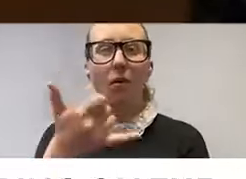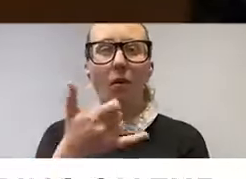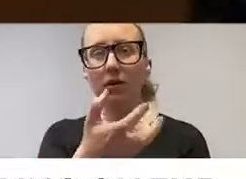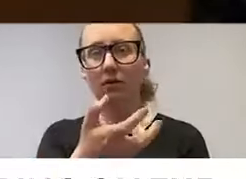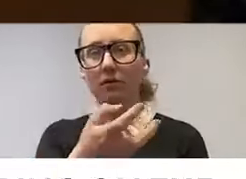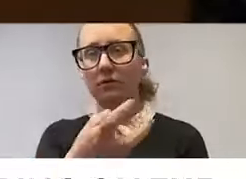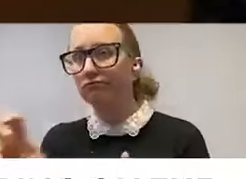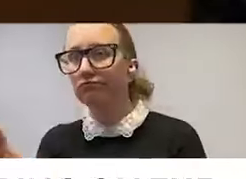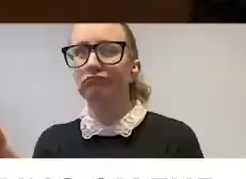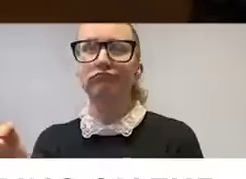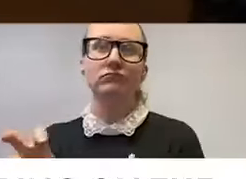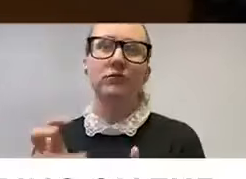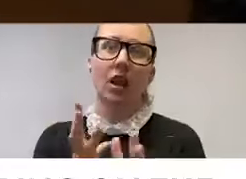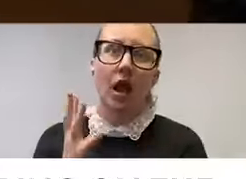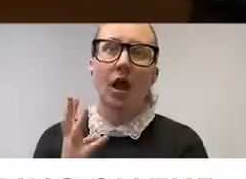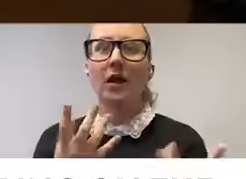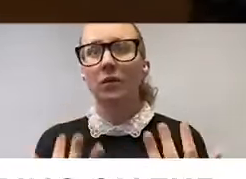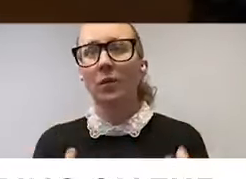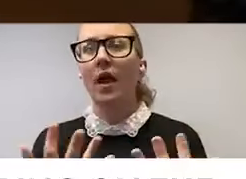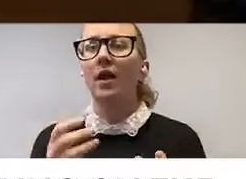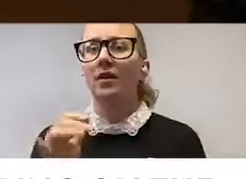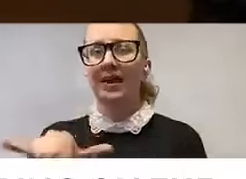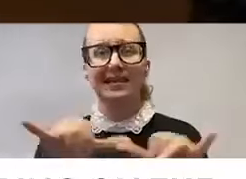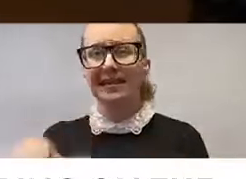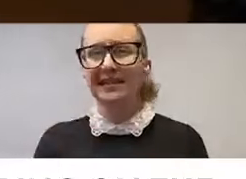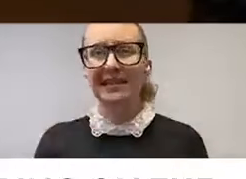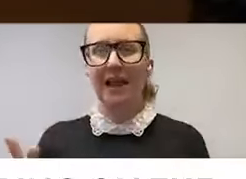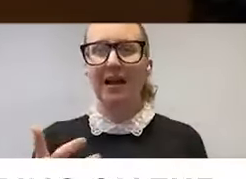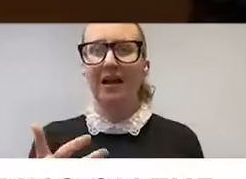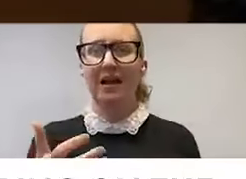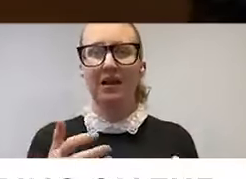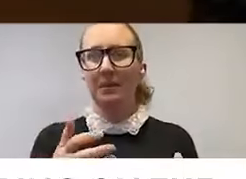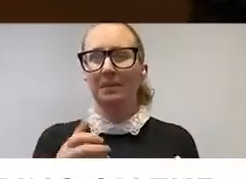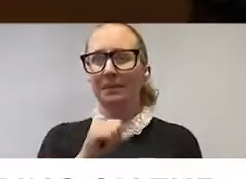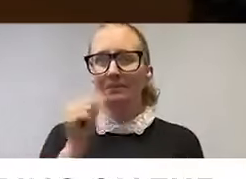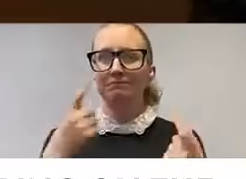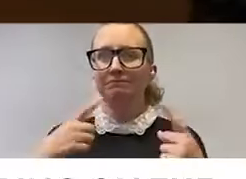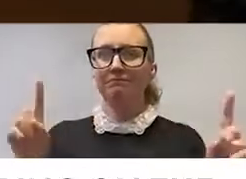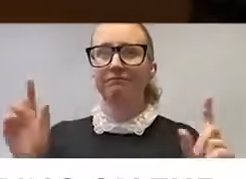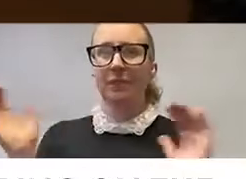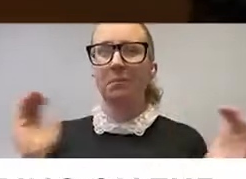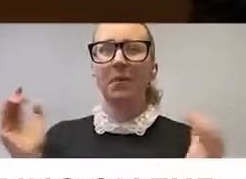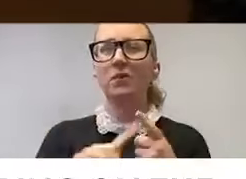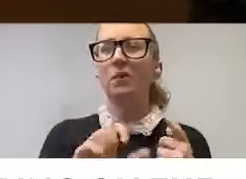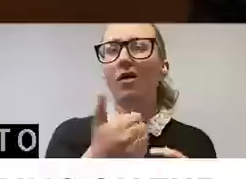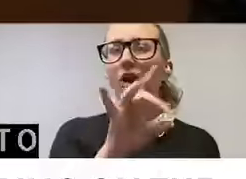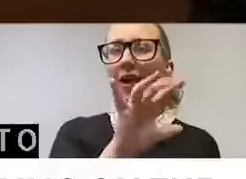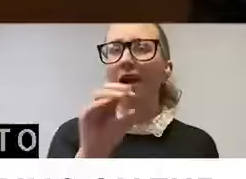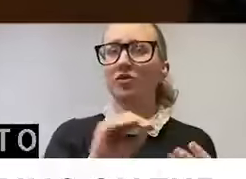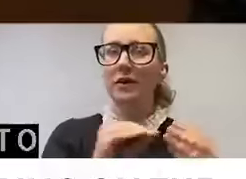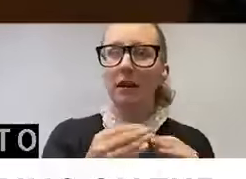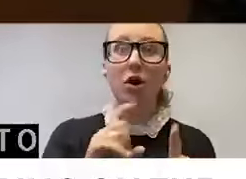to allow the sort of things that all of your constituents in Ohio would expect from any other 800 number, call back if we're too